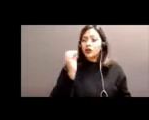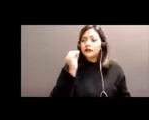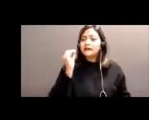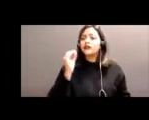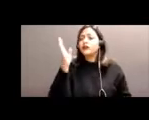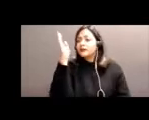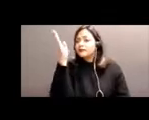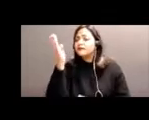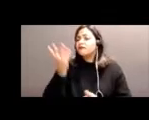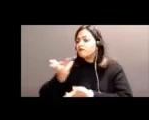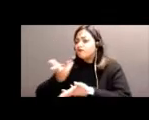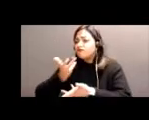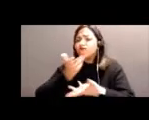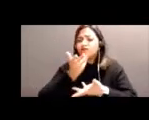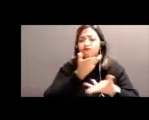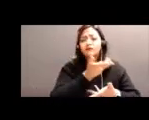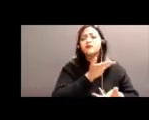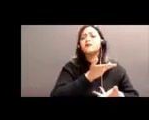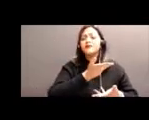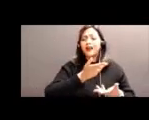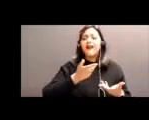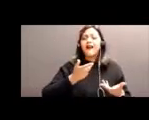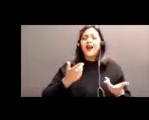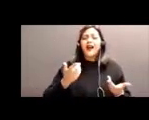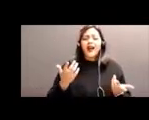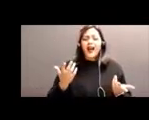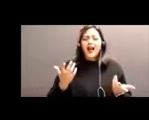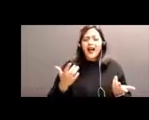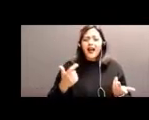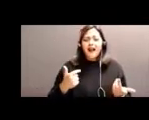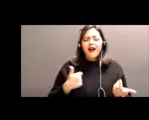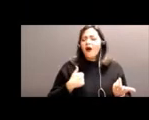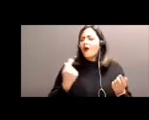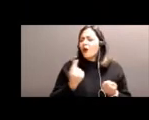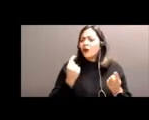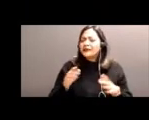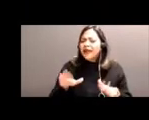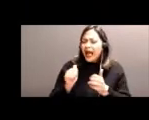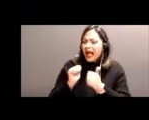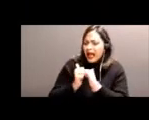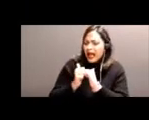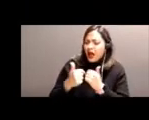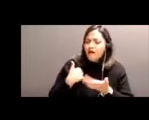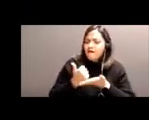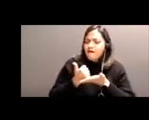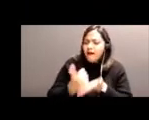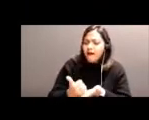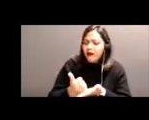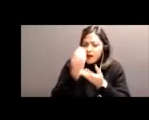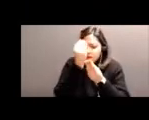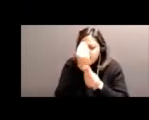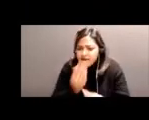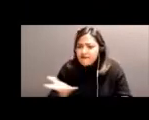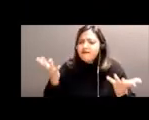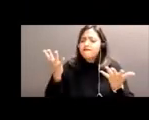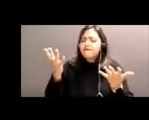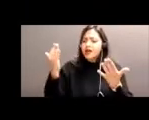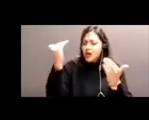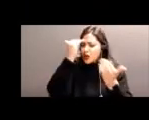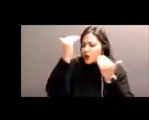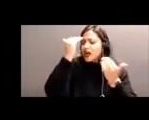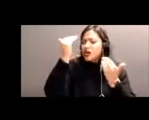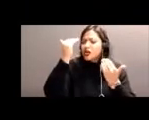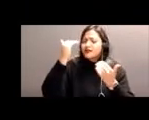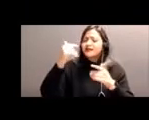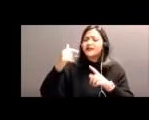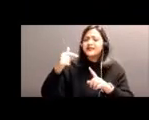communicate? How can I bring awareness? And I take them up on their offer. Don't ask